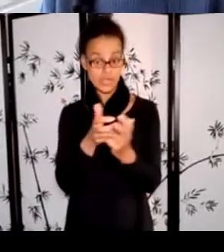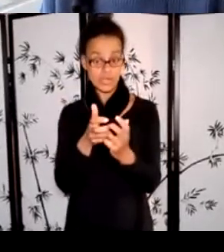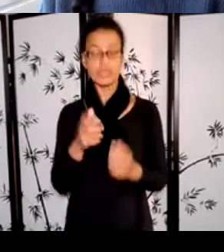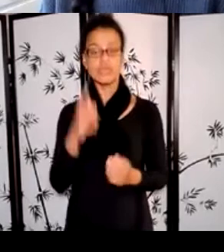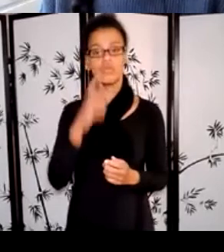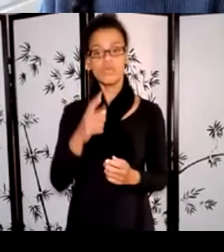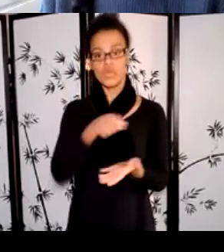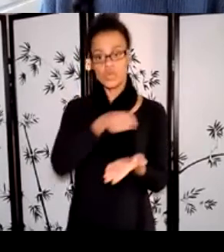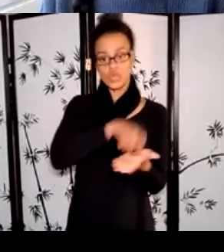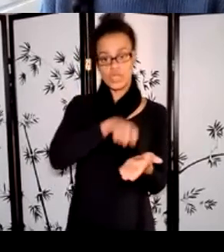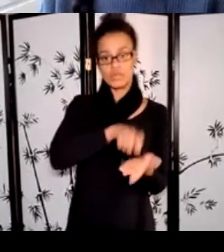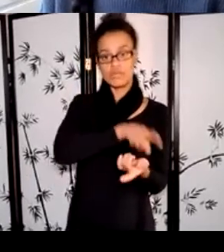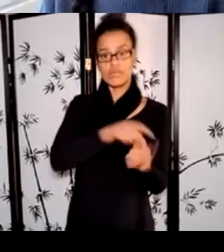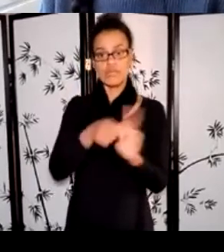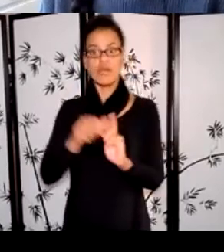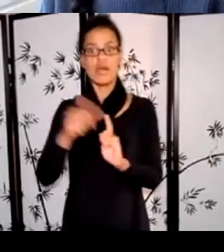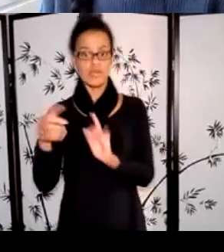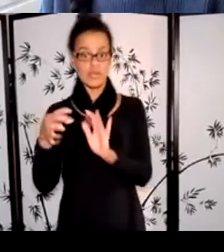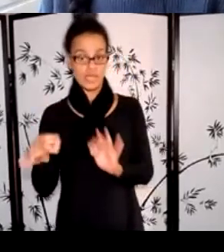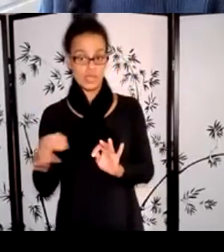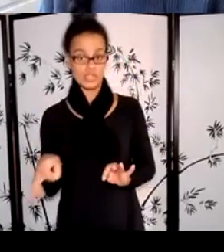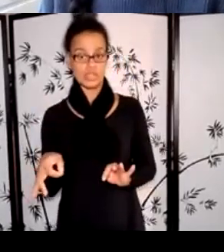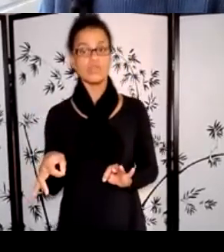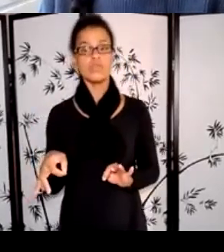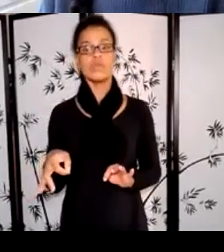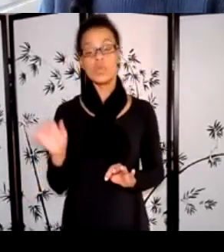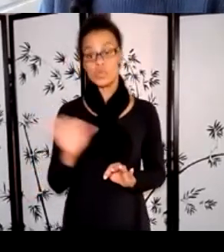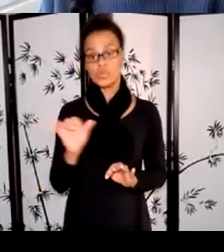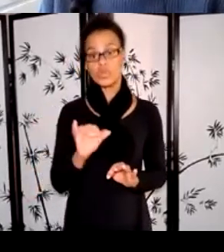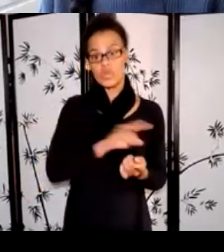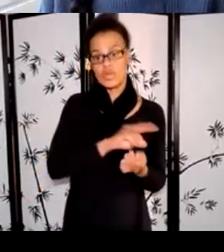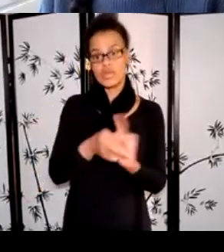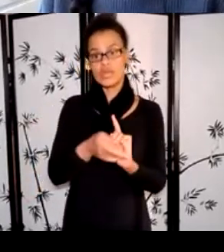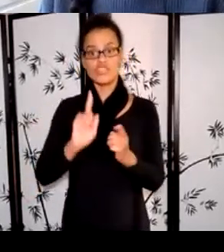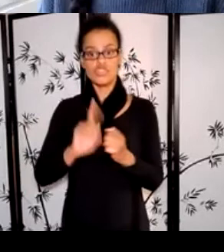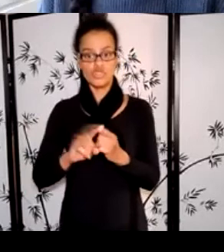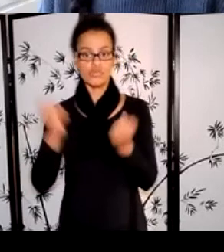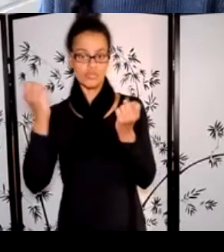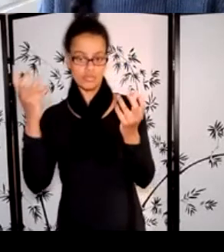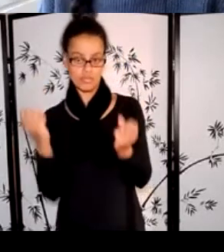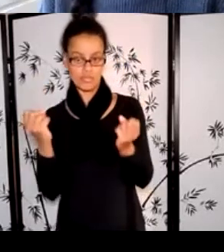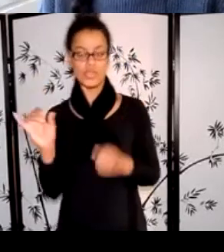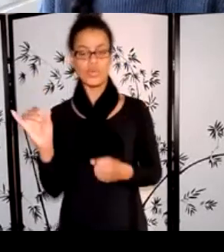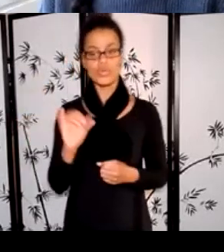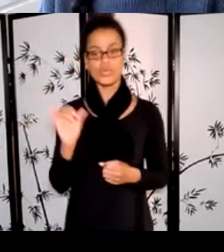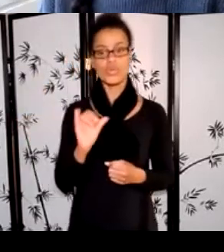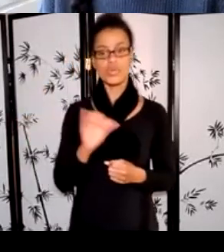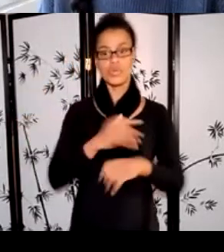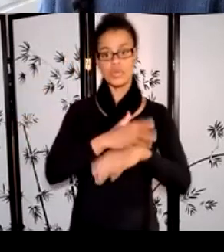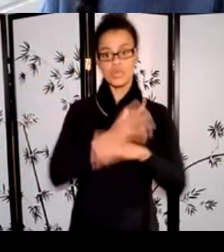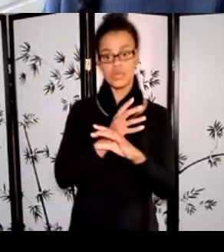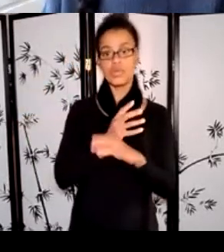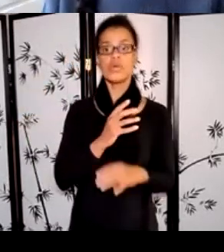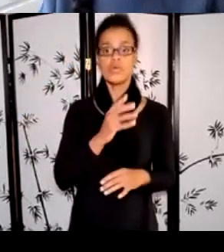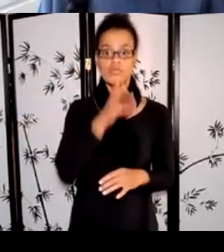other languages, including ASL, transcription of verbal meetings or audio and video recordings into